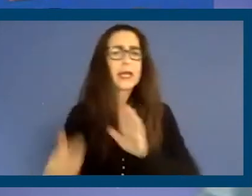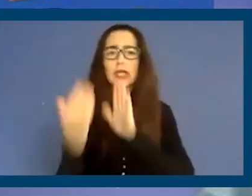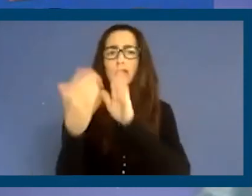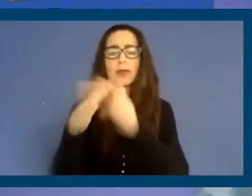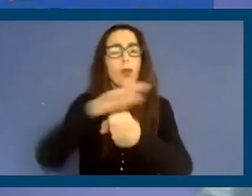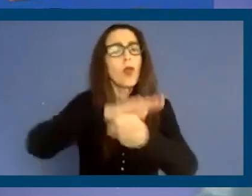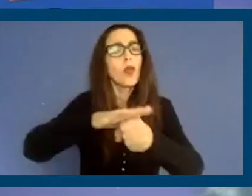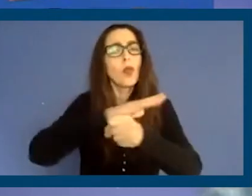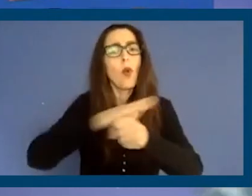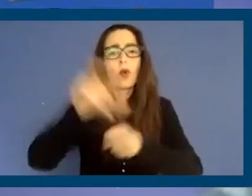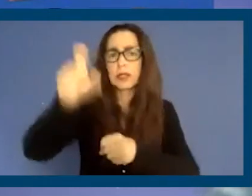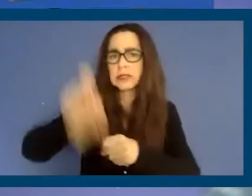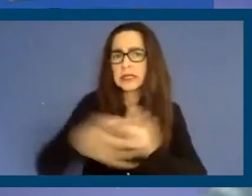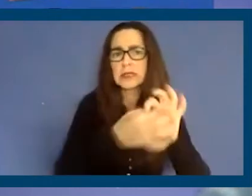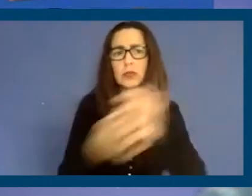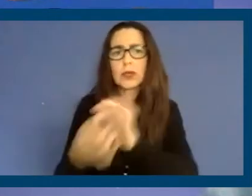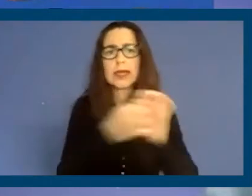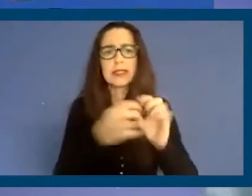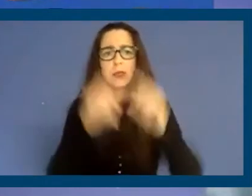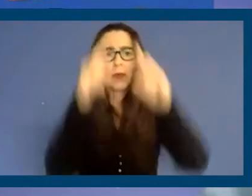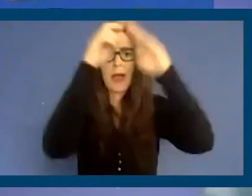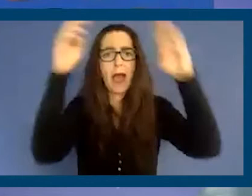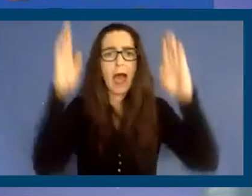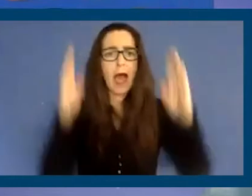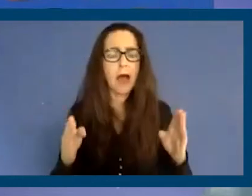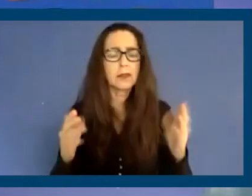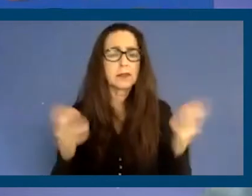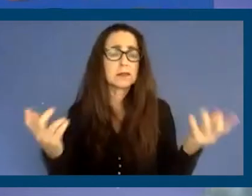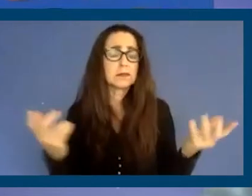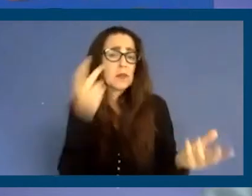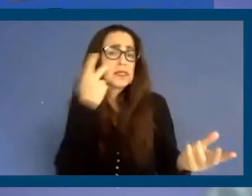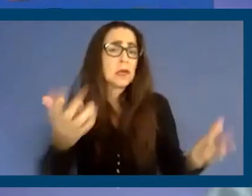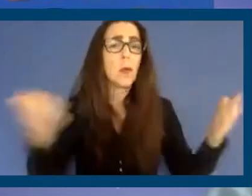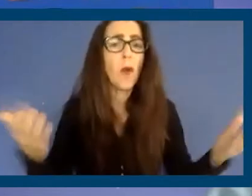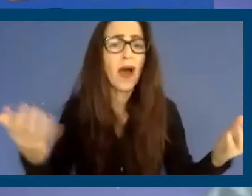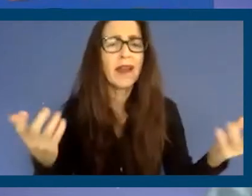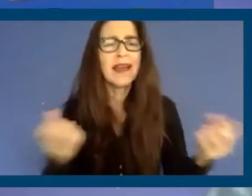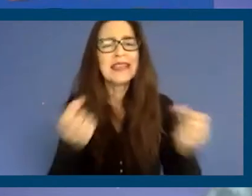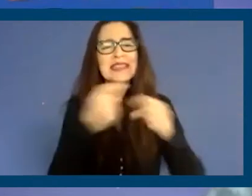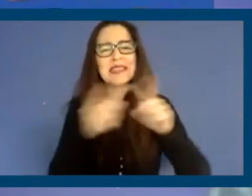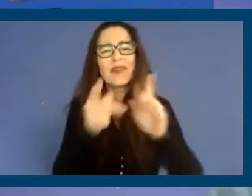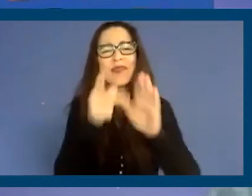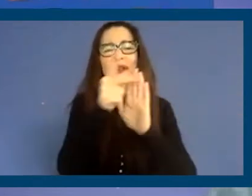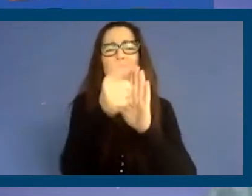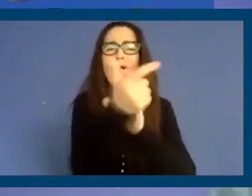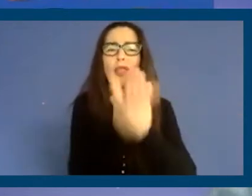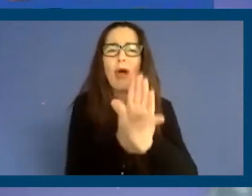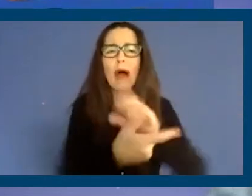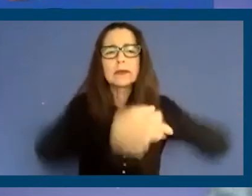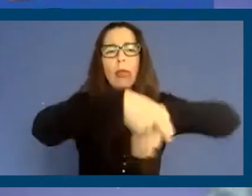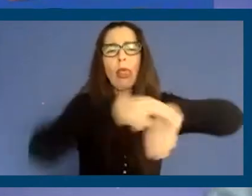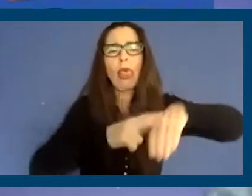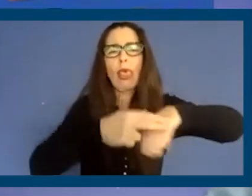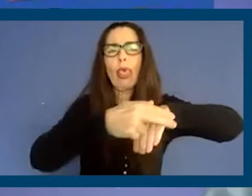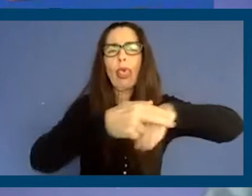housing needs. And unfortunately, all we've seen are these Band-Aid measures when we truly need major